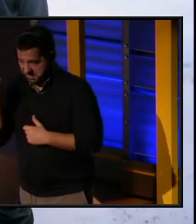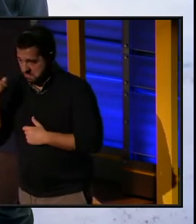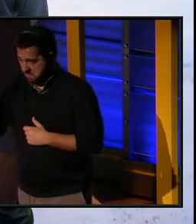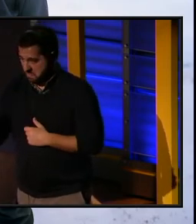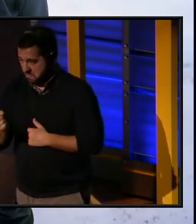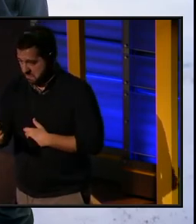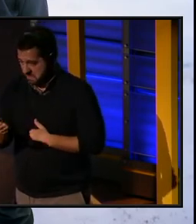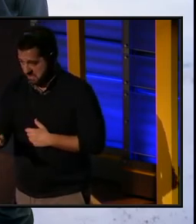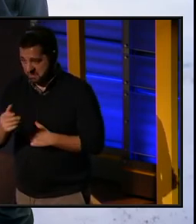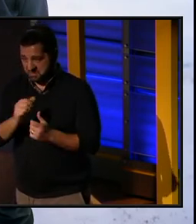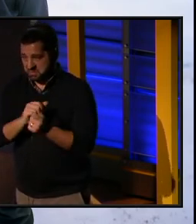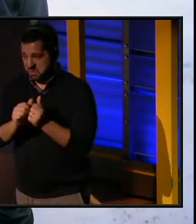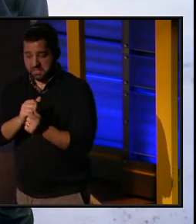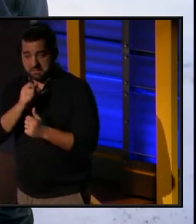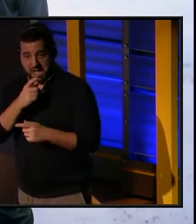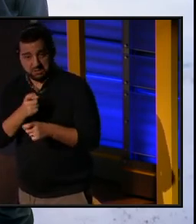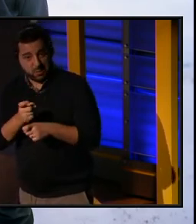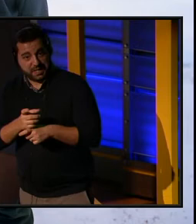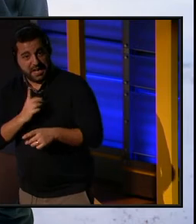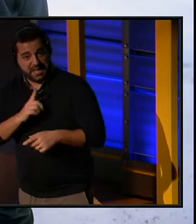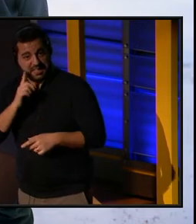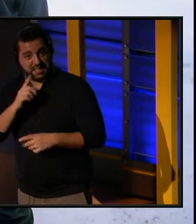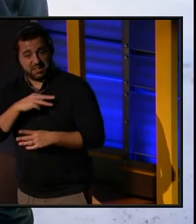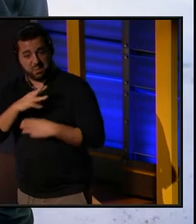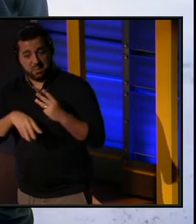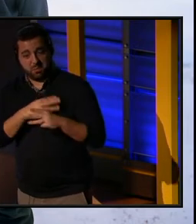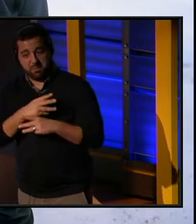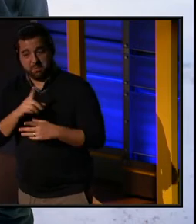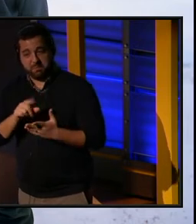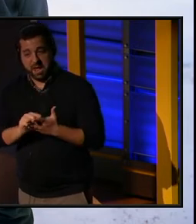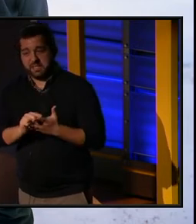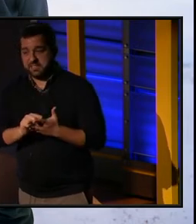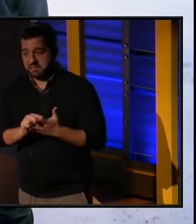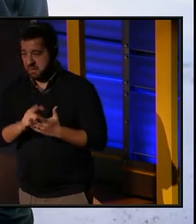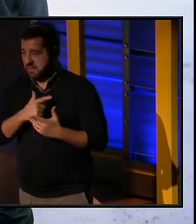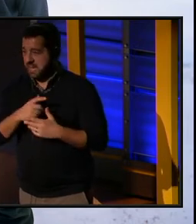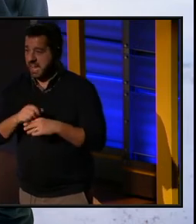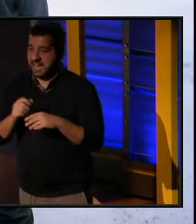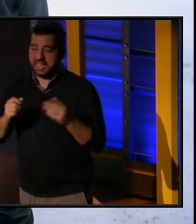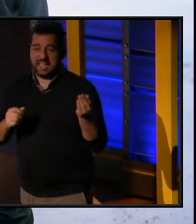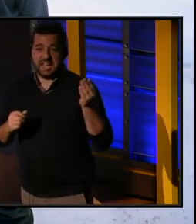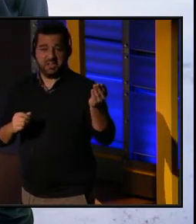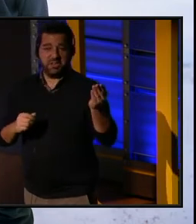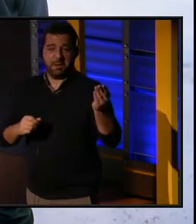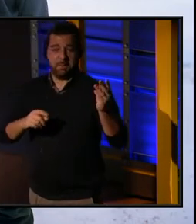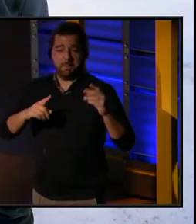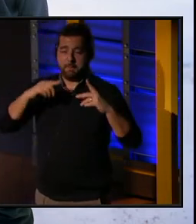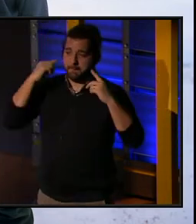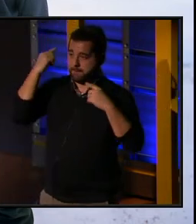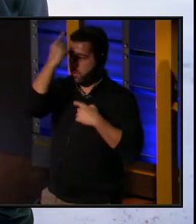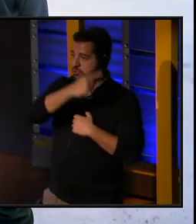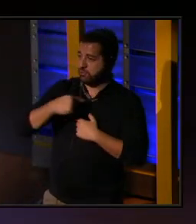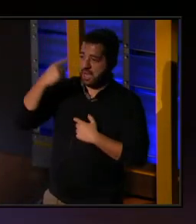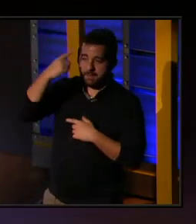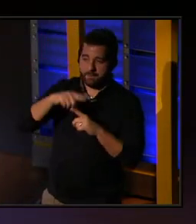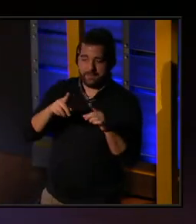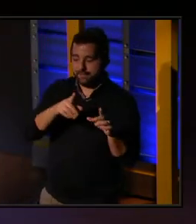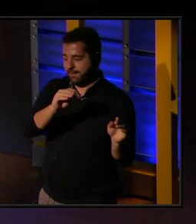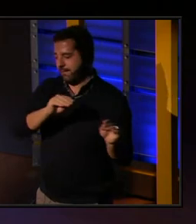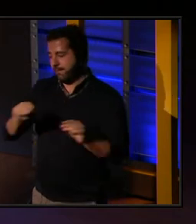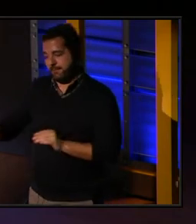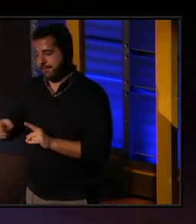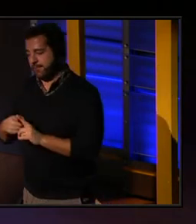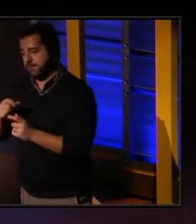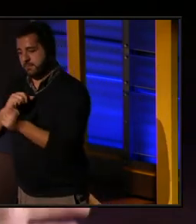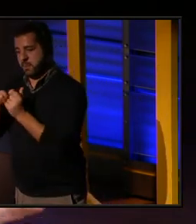in the sports category. I'm not kidding. I think at the time, World Press kind of, I might have entered it in portrait, and I think they put it in the sports category. But the idea,